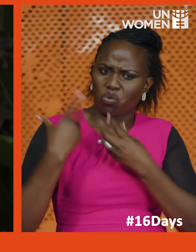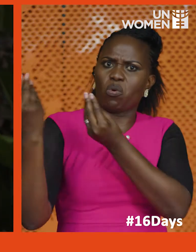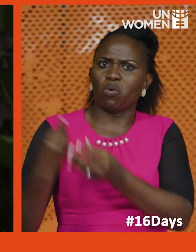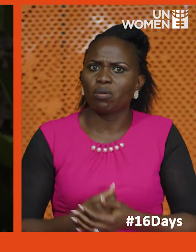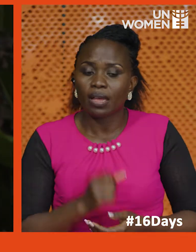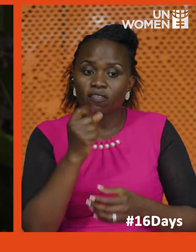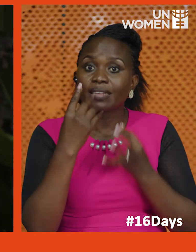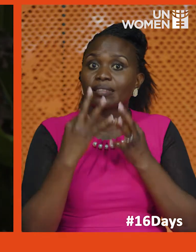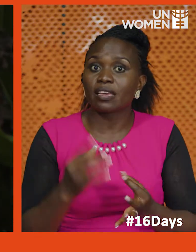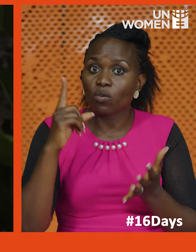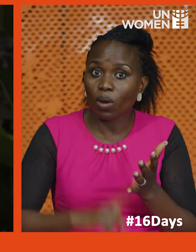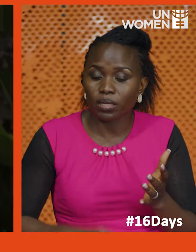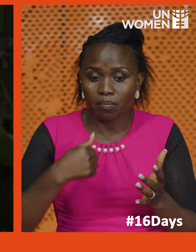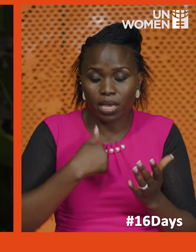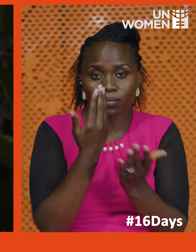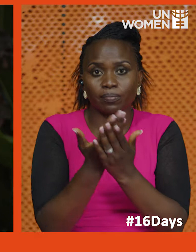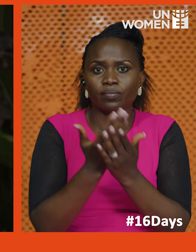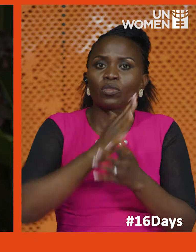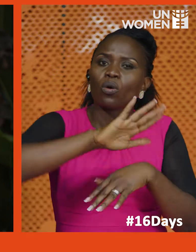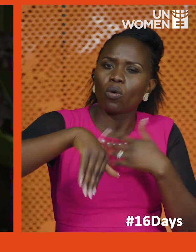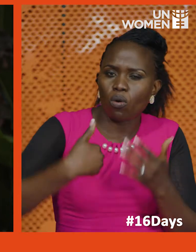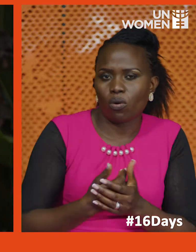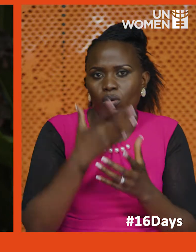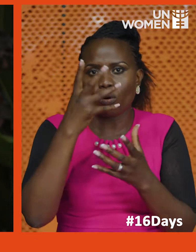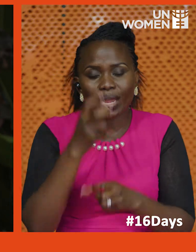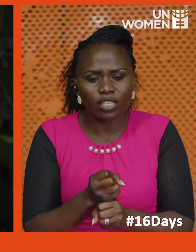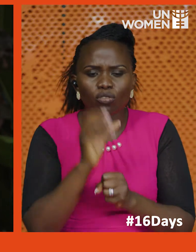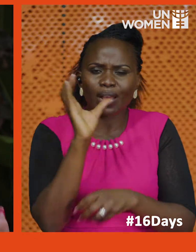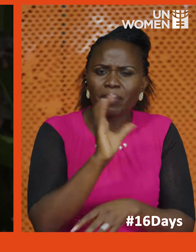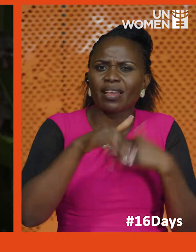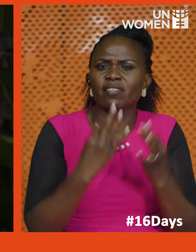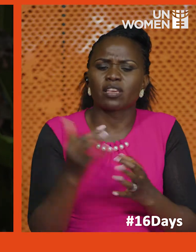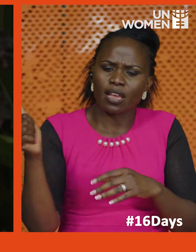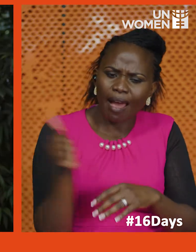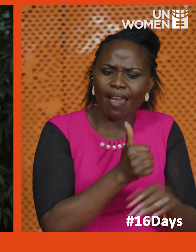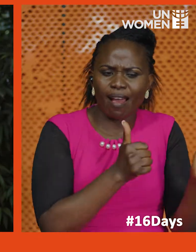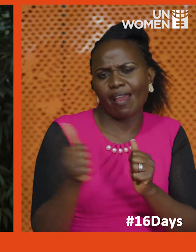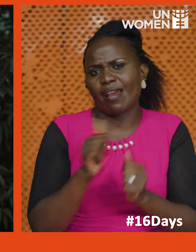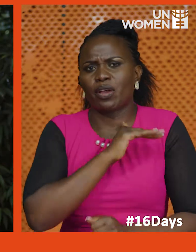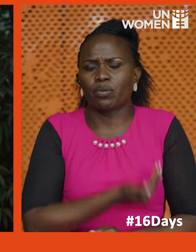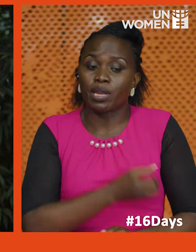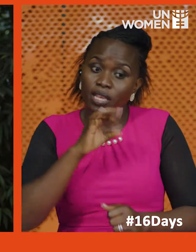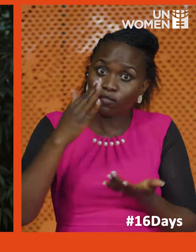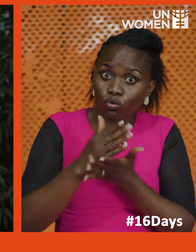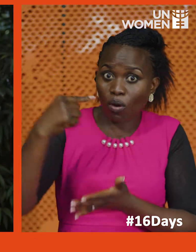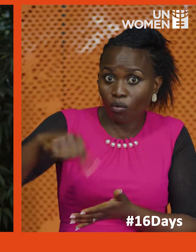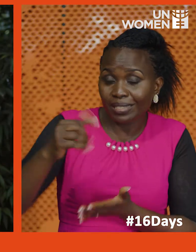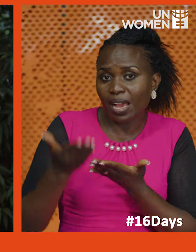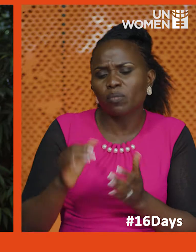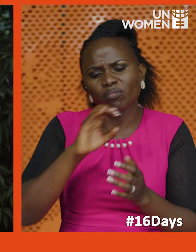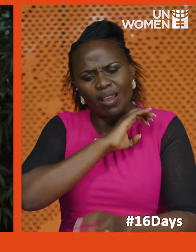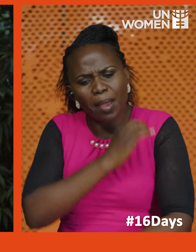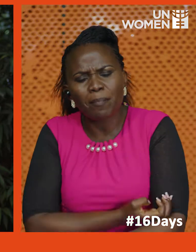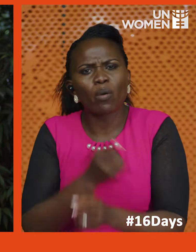things first, I really, I call upon every organization, companies and everything, hire women. If they're qualified, hire them,